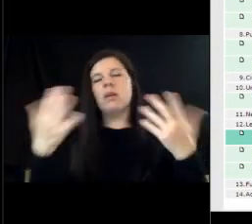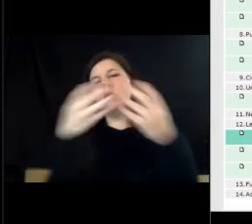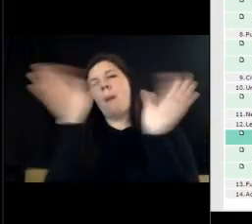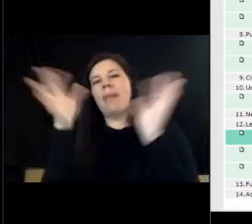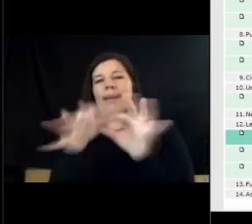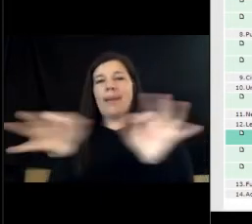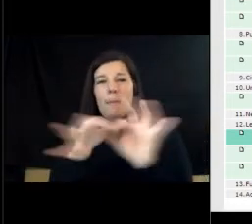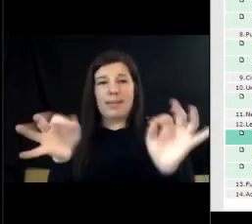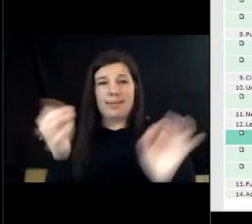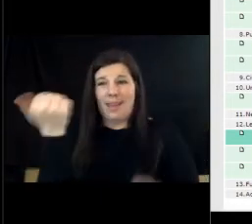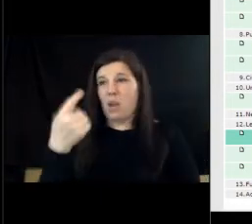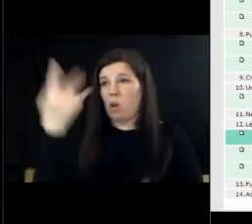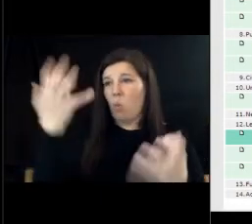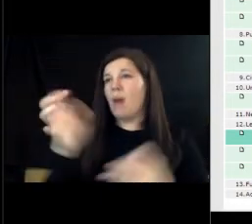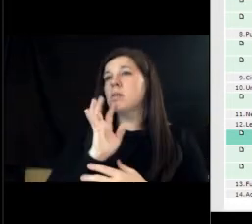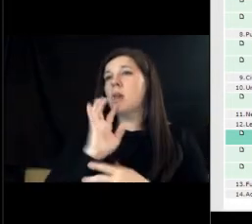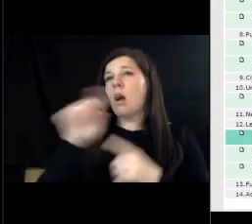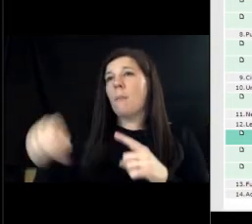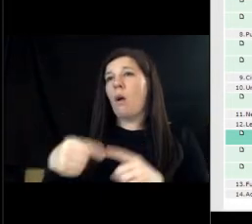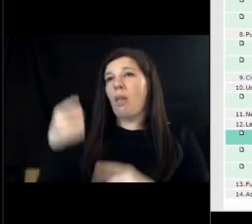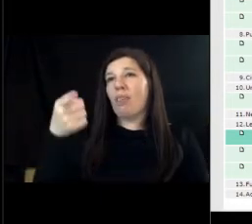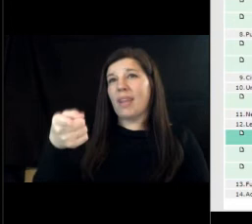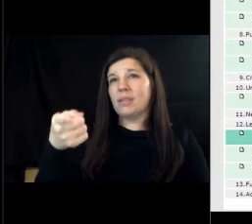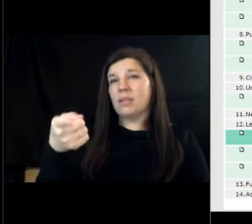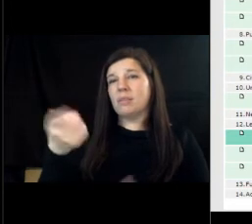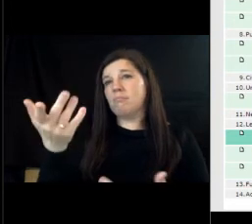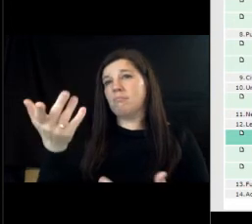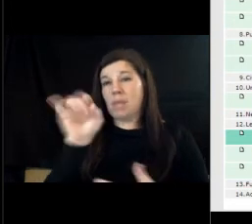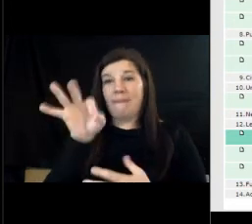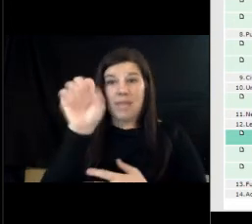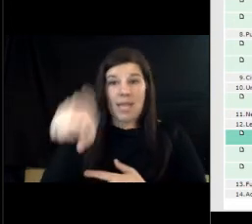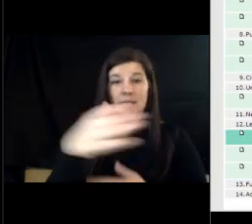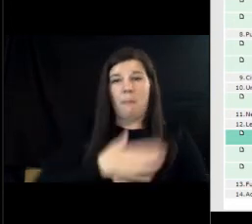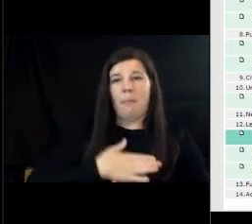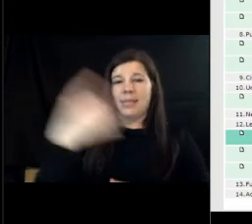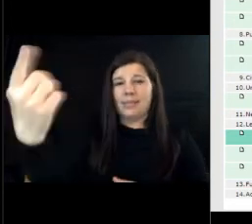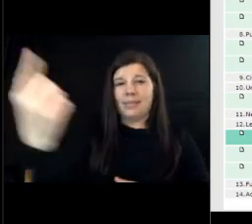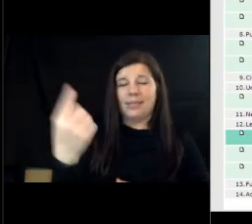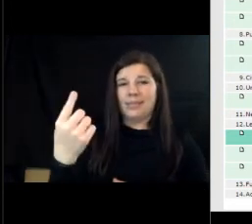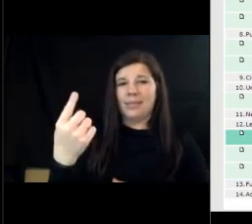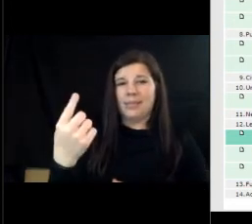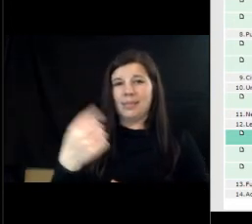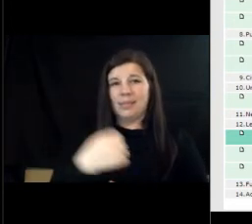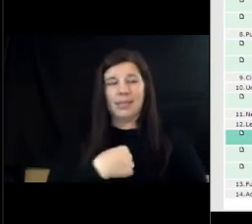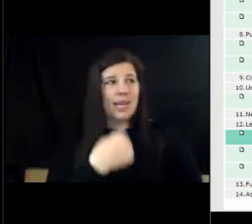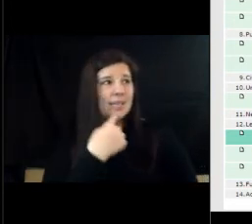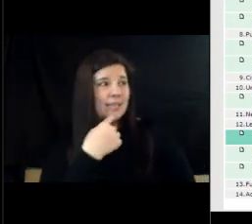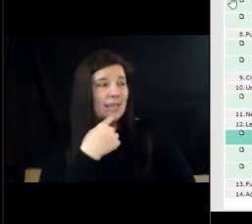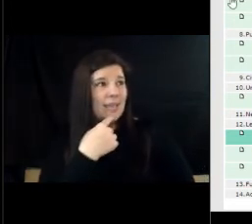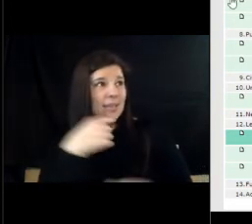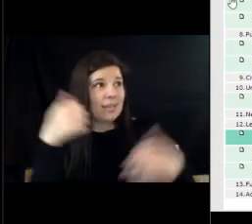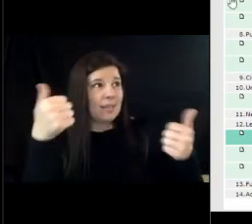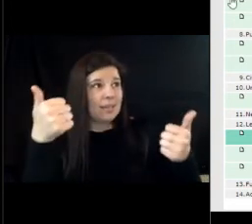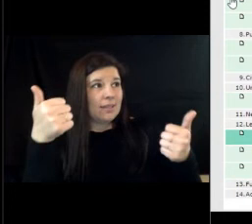is there anybody who would like to speak on this item please approach the podium now i see another thumbs up i see no public